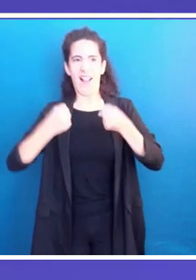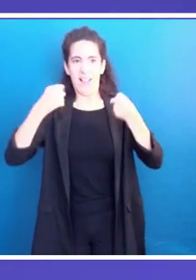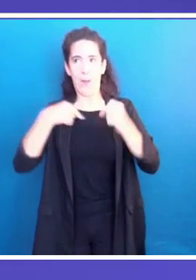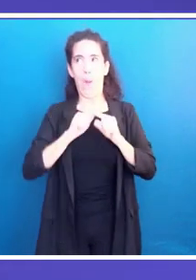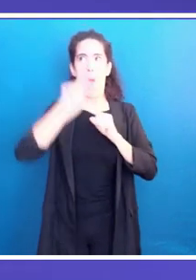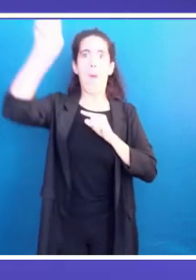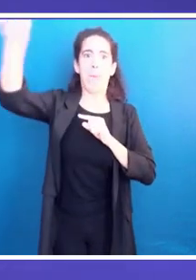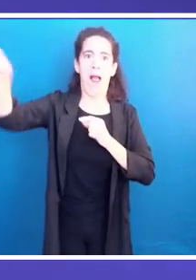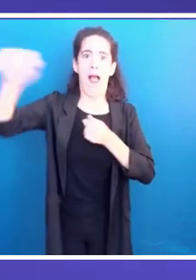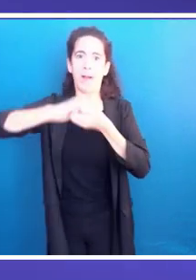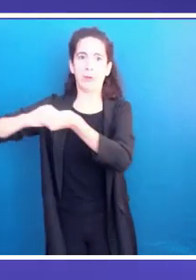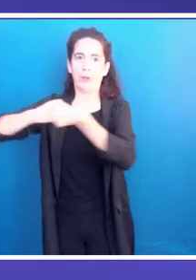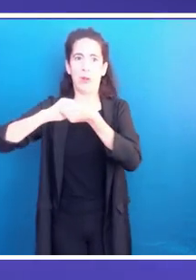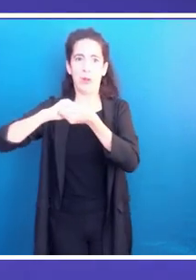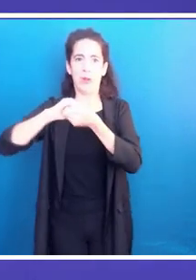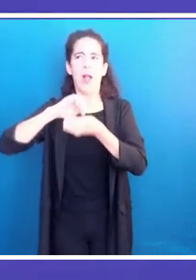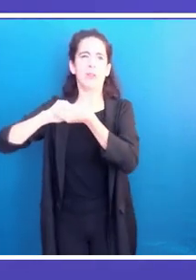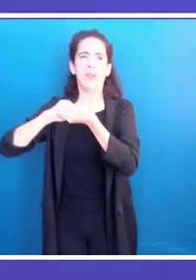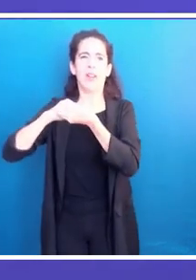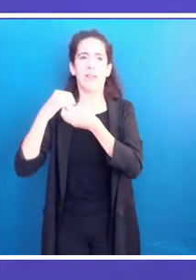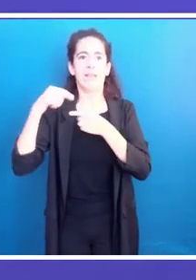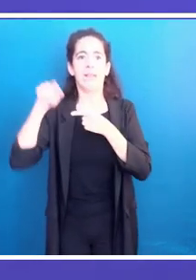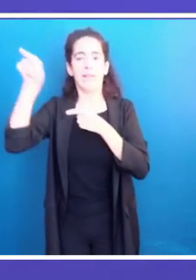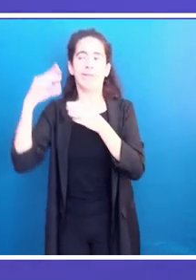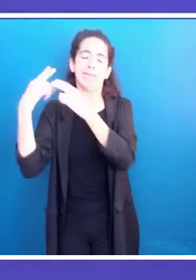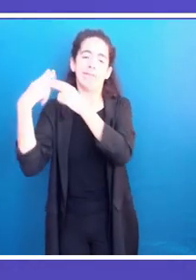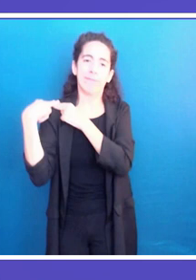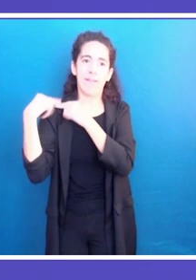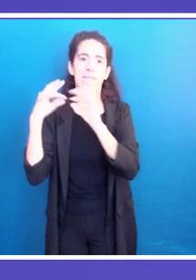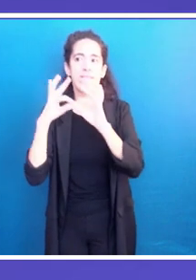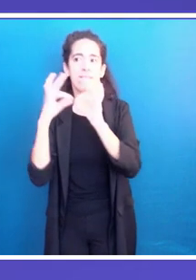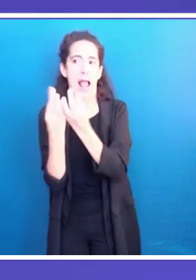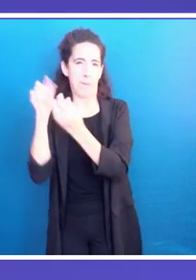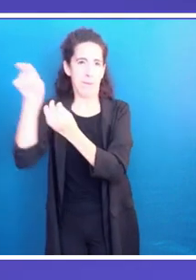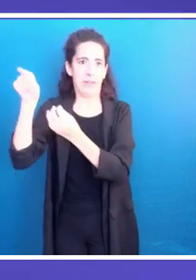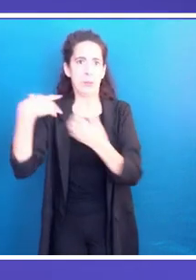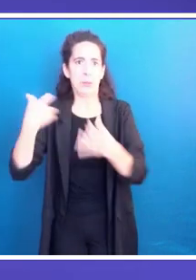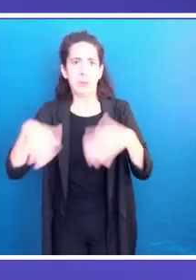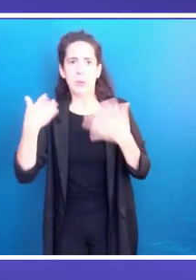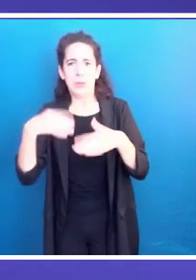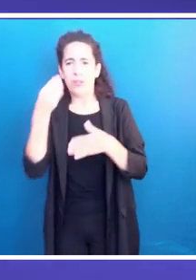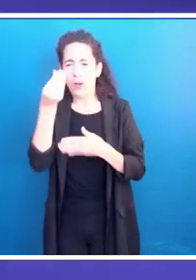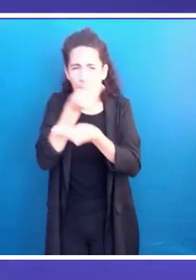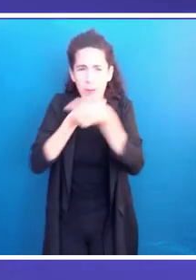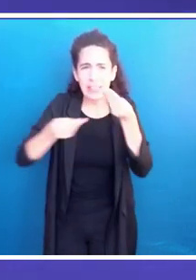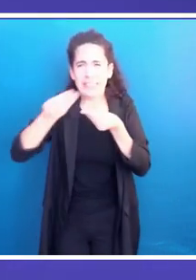here in Marseille. It is a pleasure to be here today. you and to share this moment with you and to share